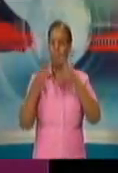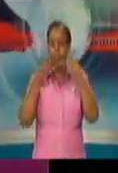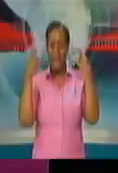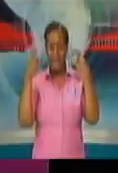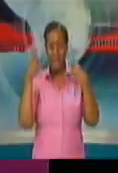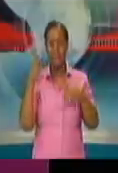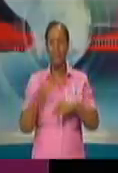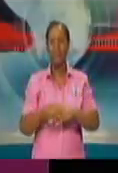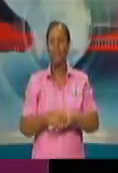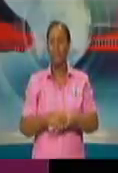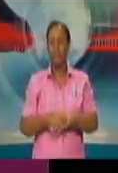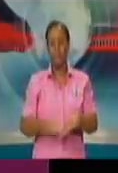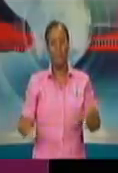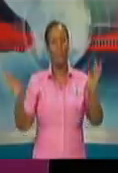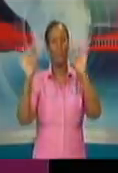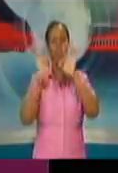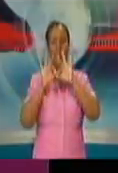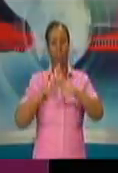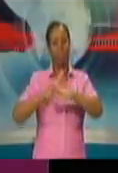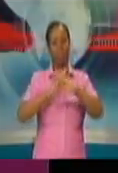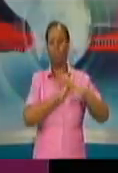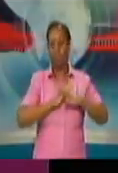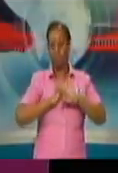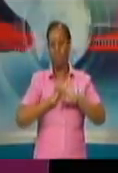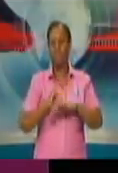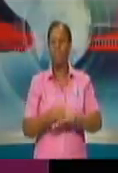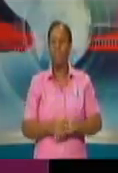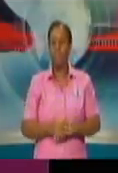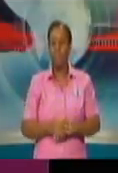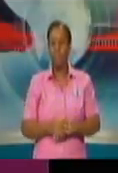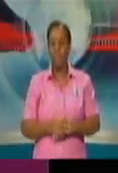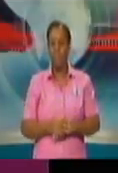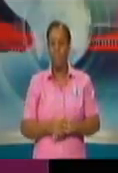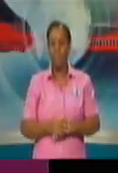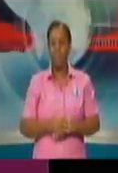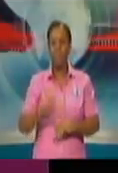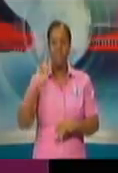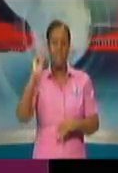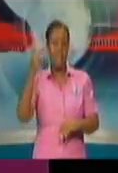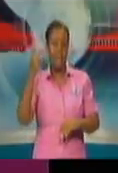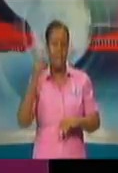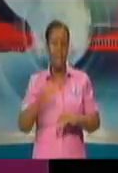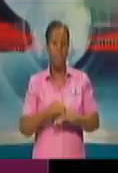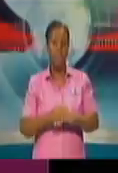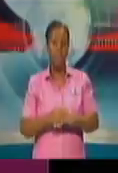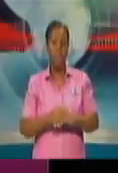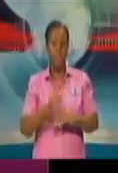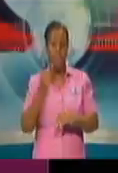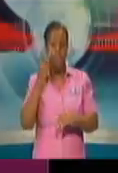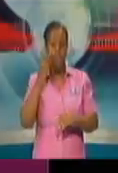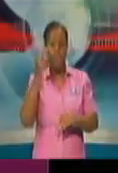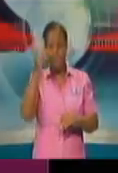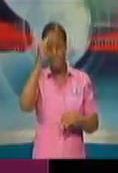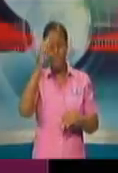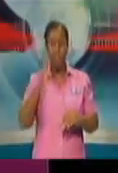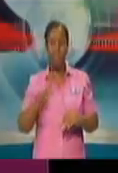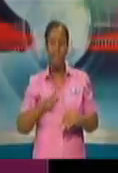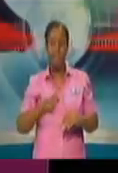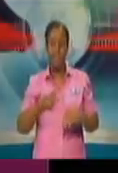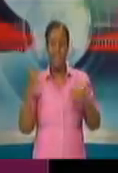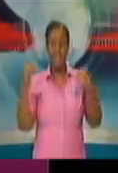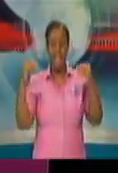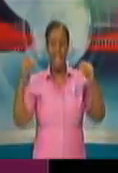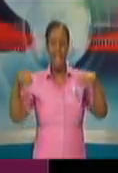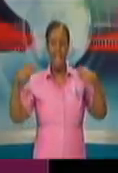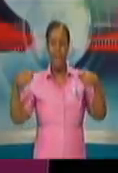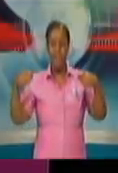The next thing, keep your distance. I saw it with the doubles person in QREP, and I want to congratulate